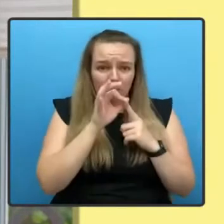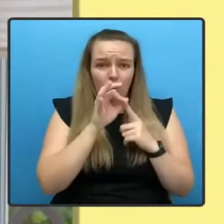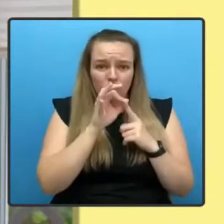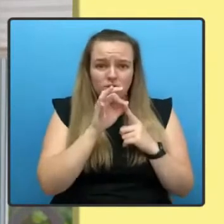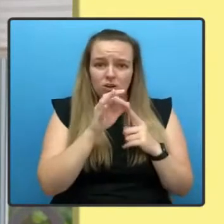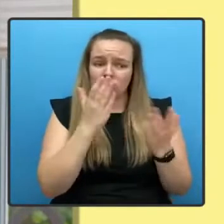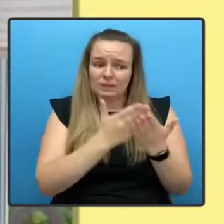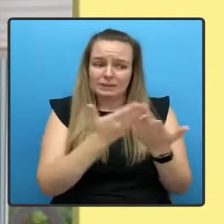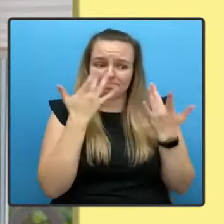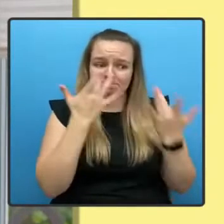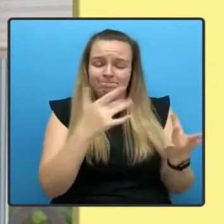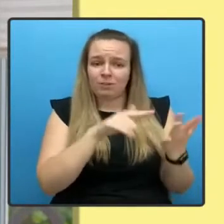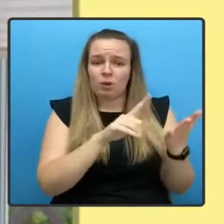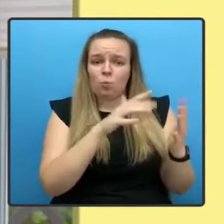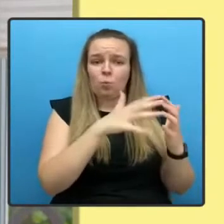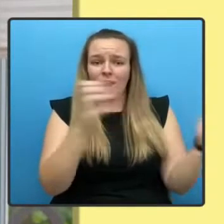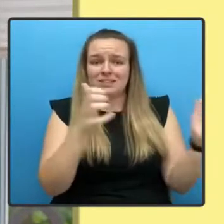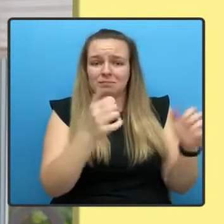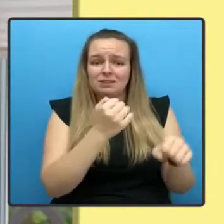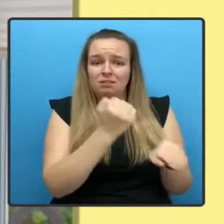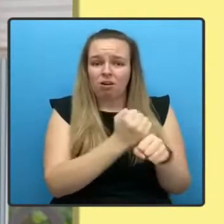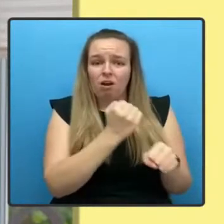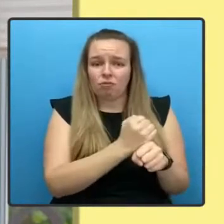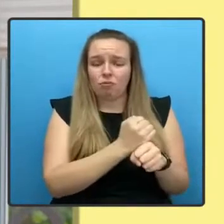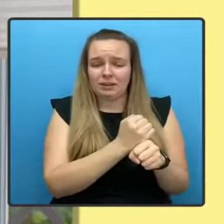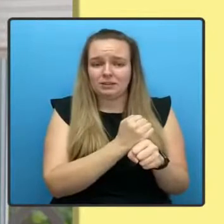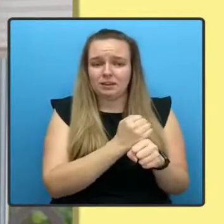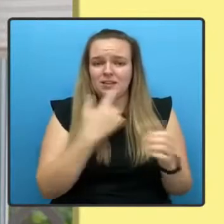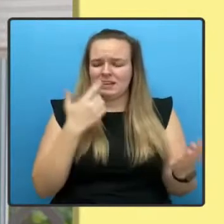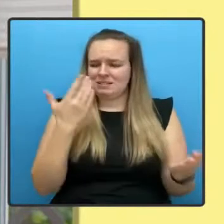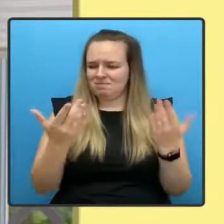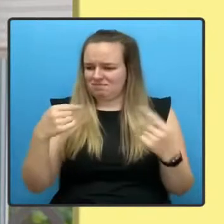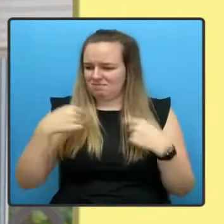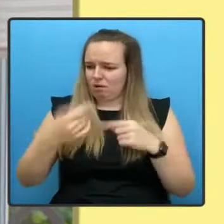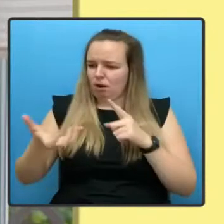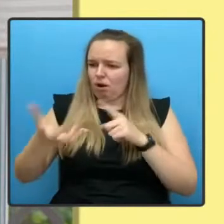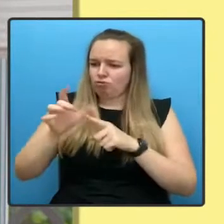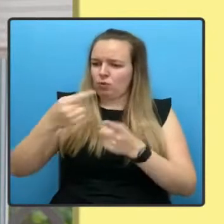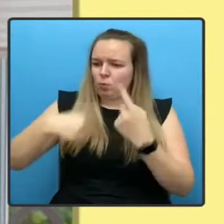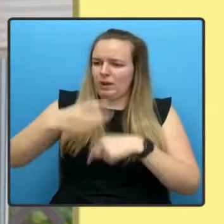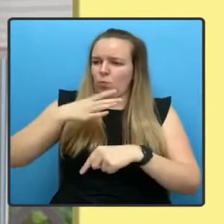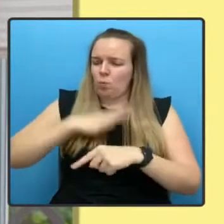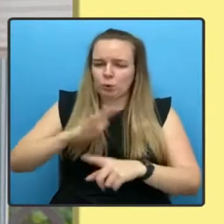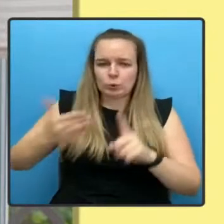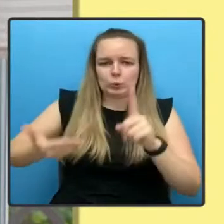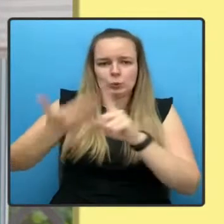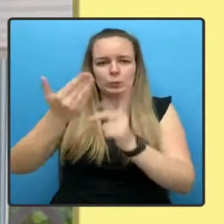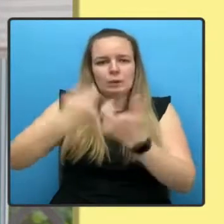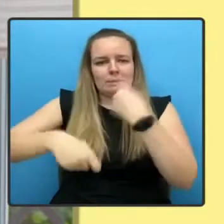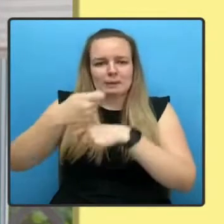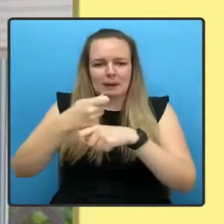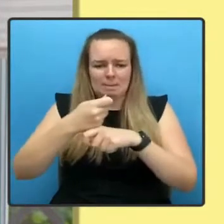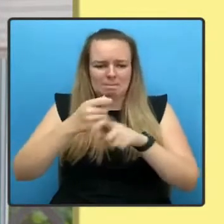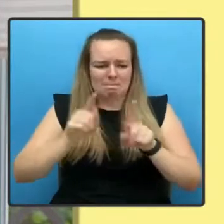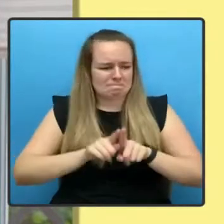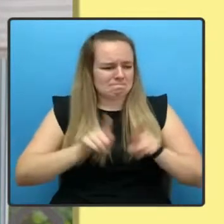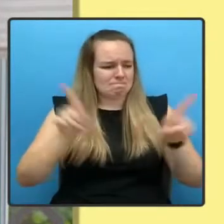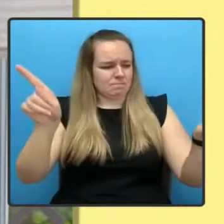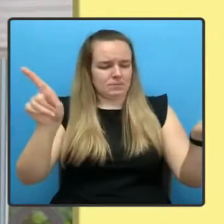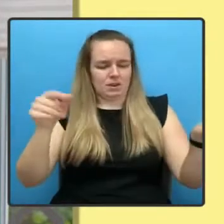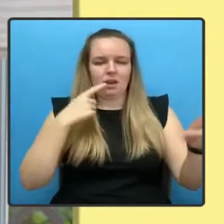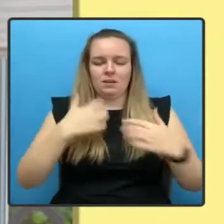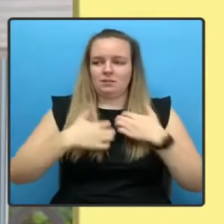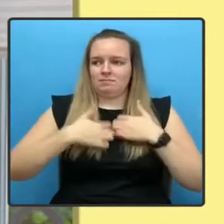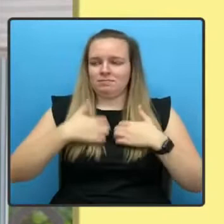counter to the kind of country we are seeking to build. And I look forward to the day when our asylum and